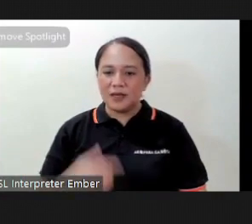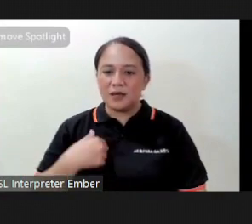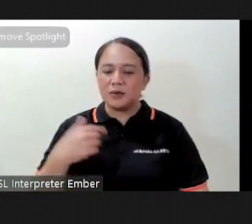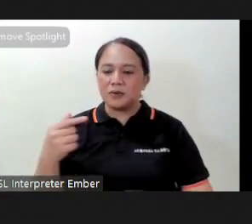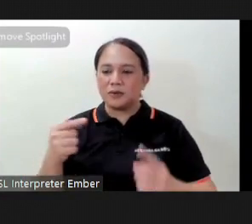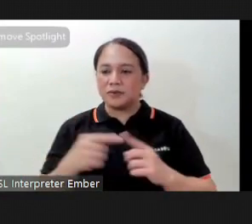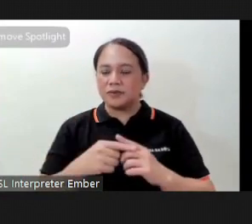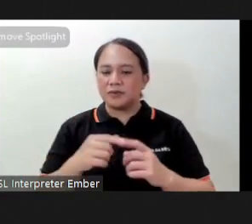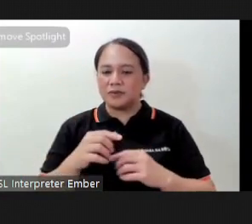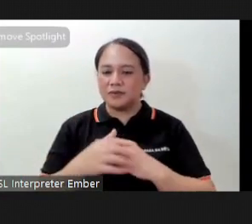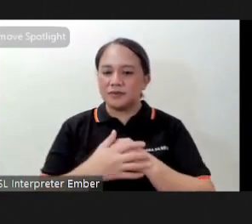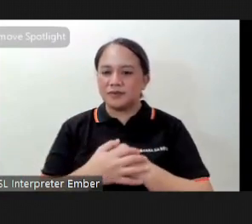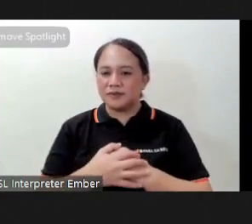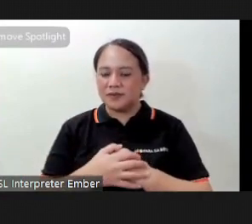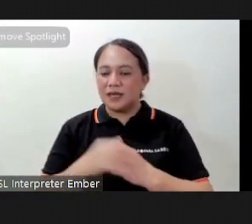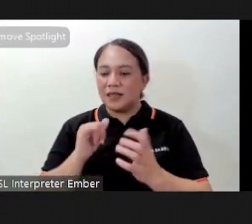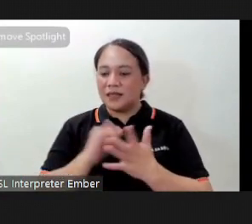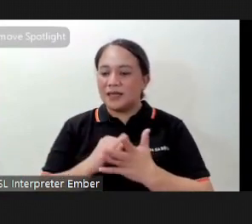the way to the ankle